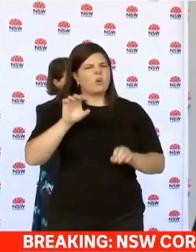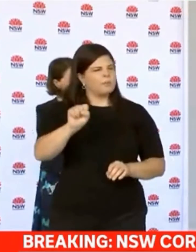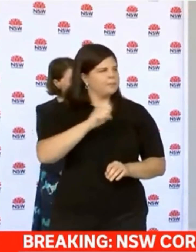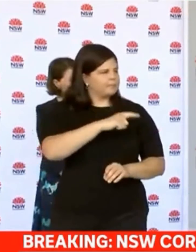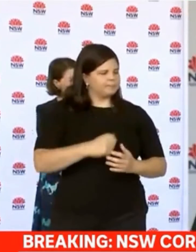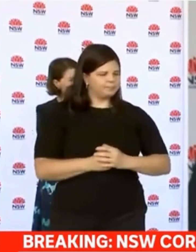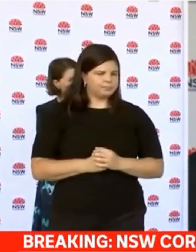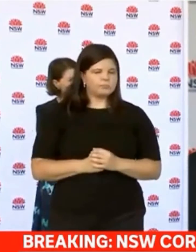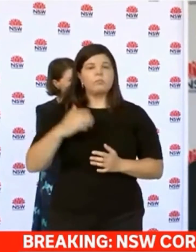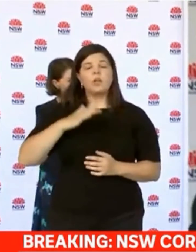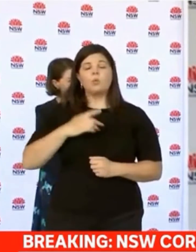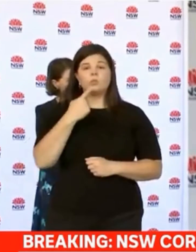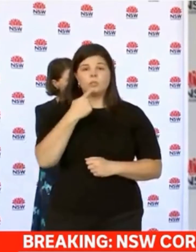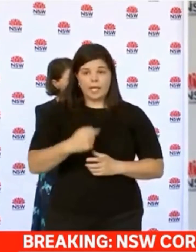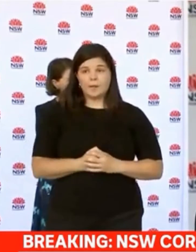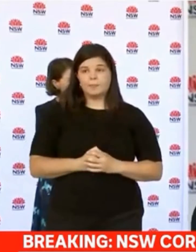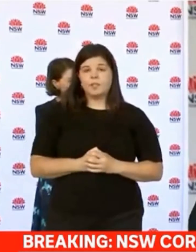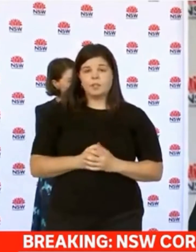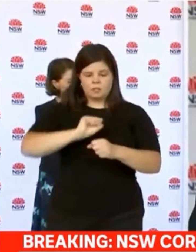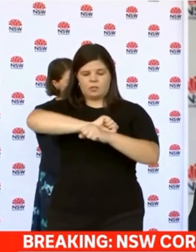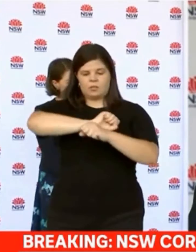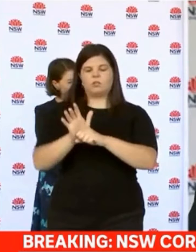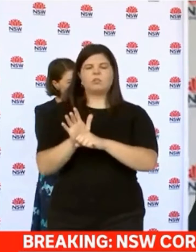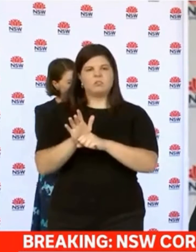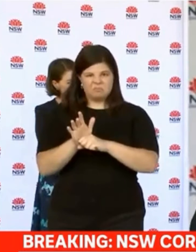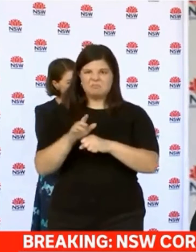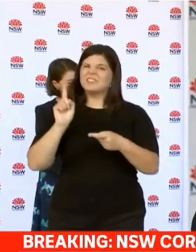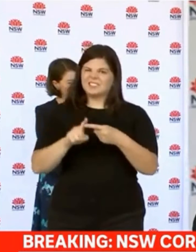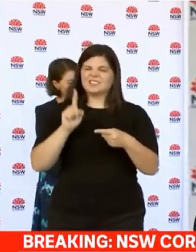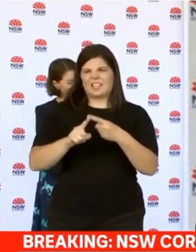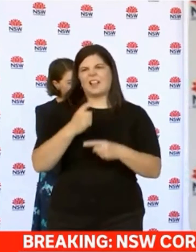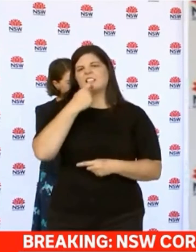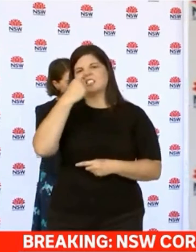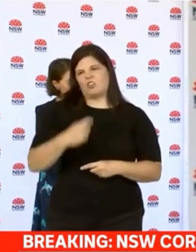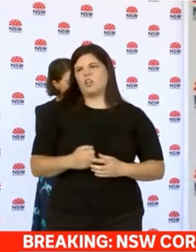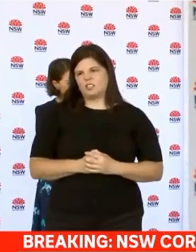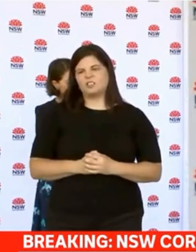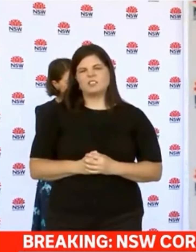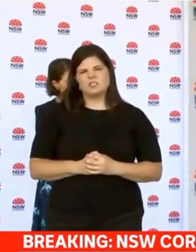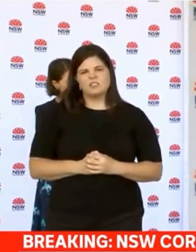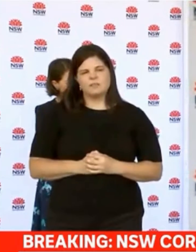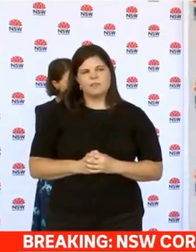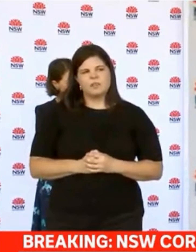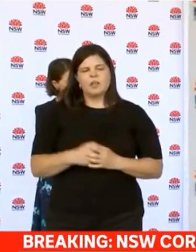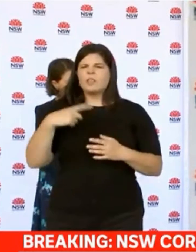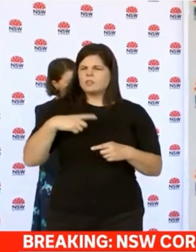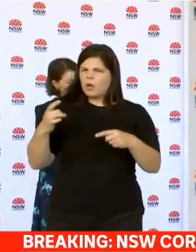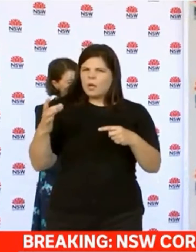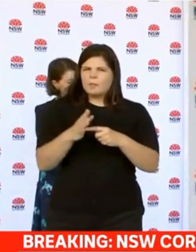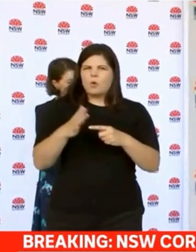I just want to emphasise that this virus hasn't given up causing us grief as yet and so it's so important